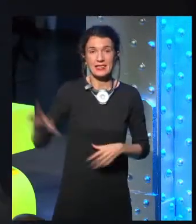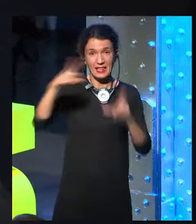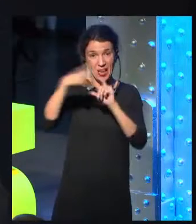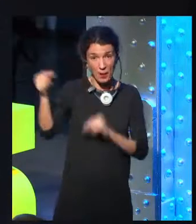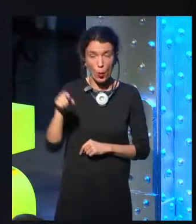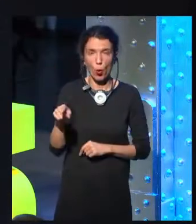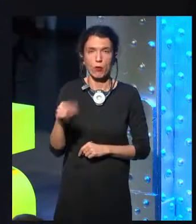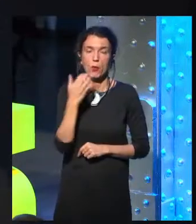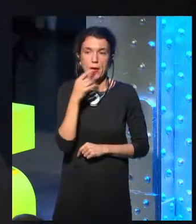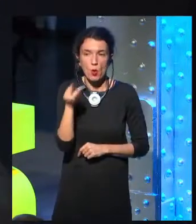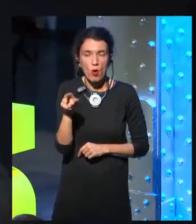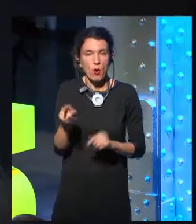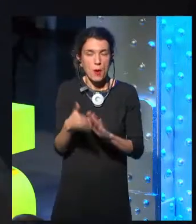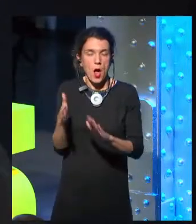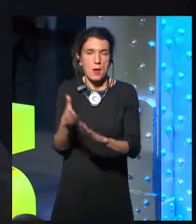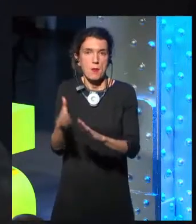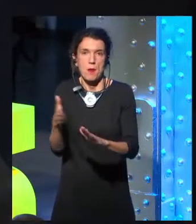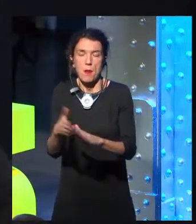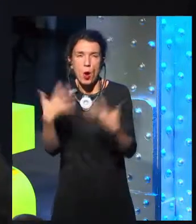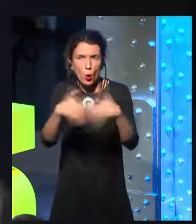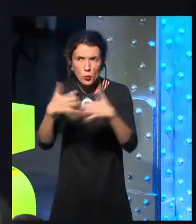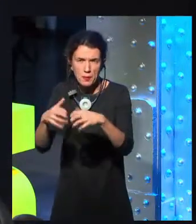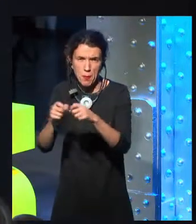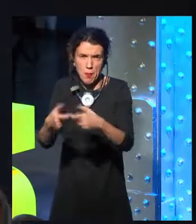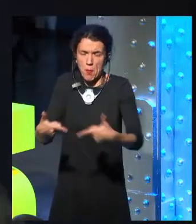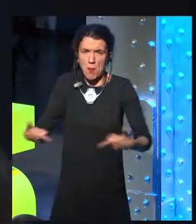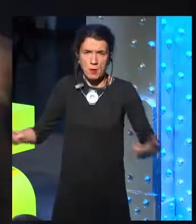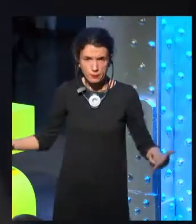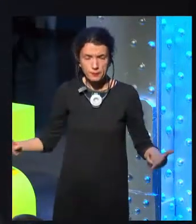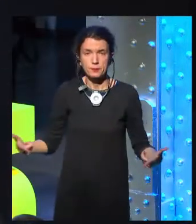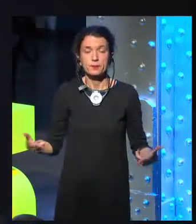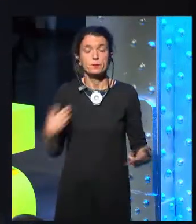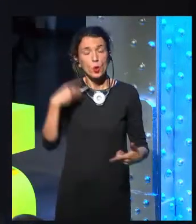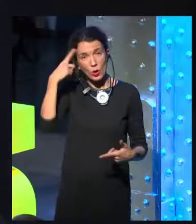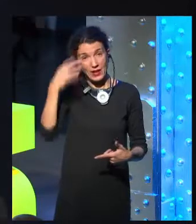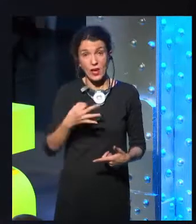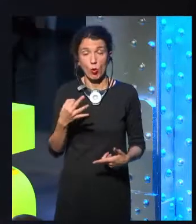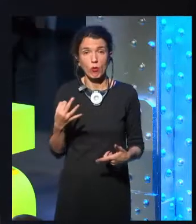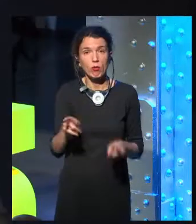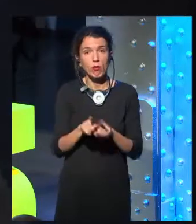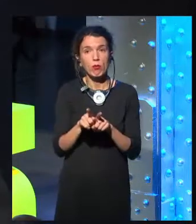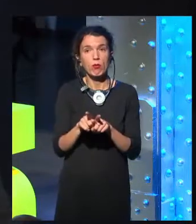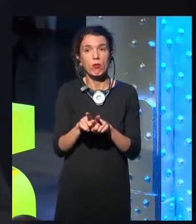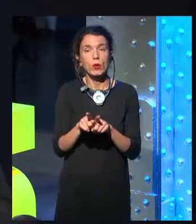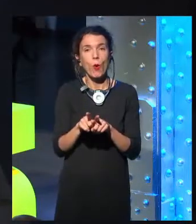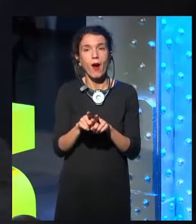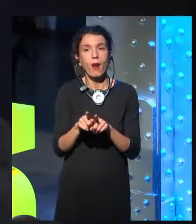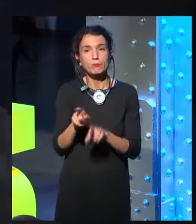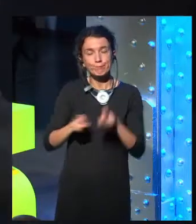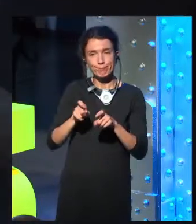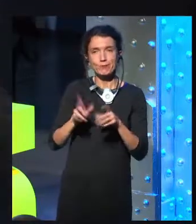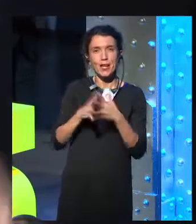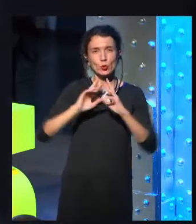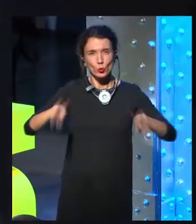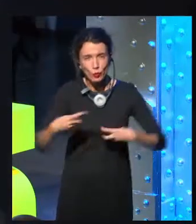lot of restructuring that we can do that's also profitable to do. There's models where we can do this and it actually